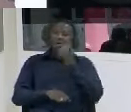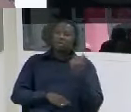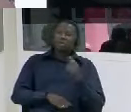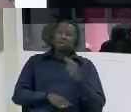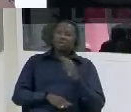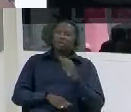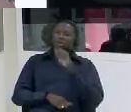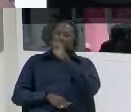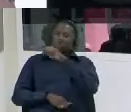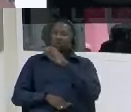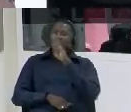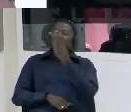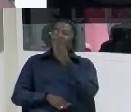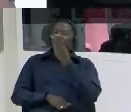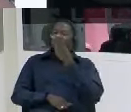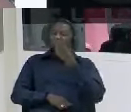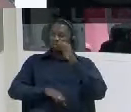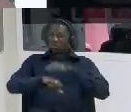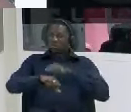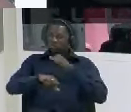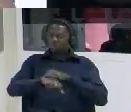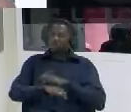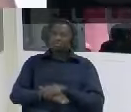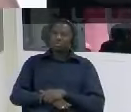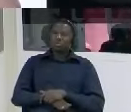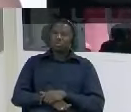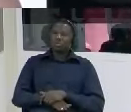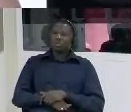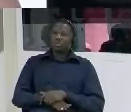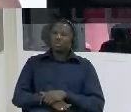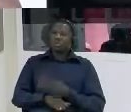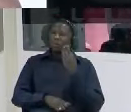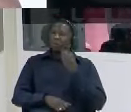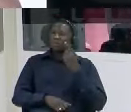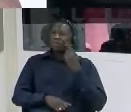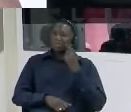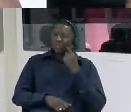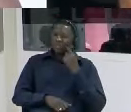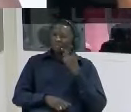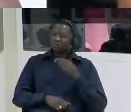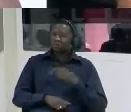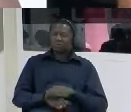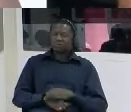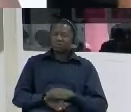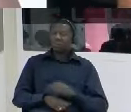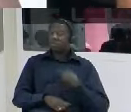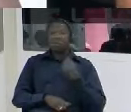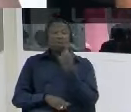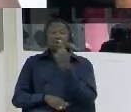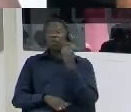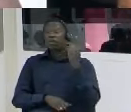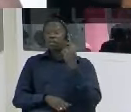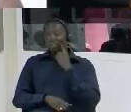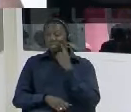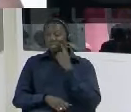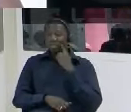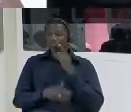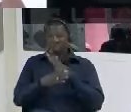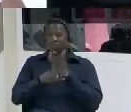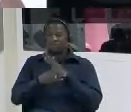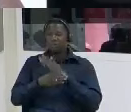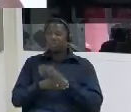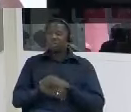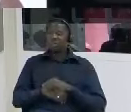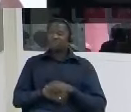how many days passed or how many weeks it was one day in between it was one day in between definitely okay so you were